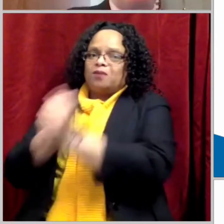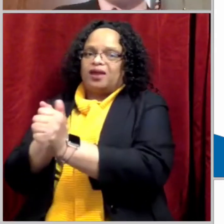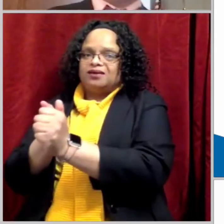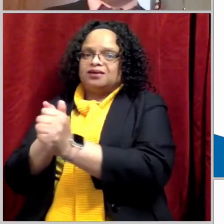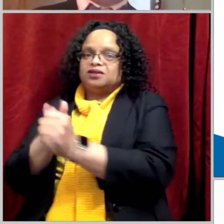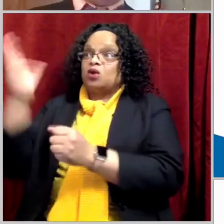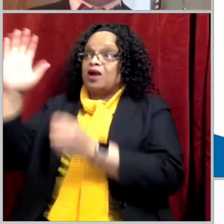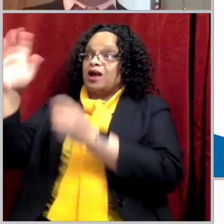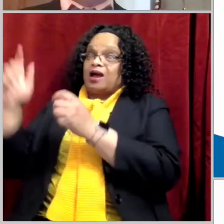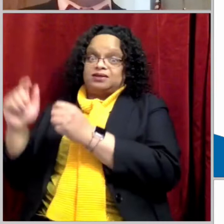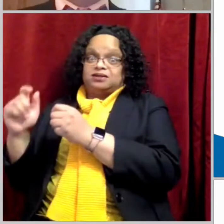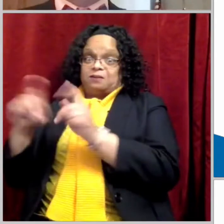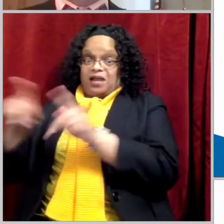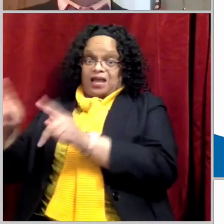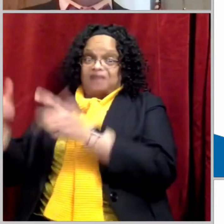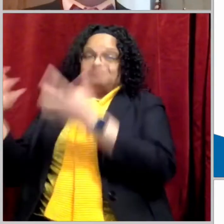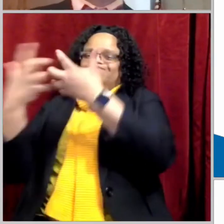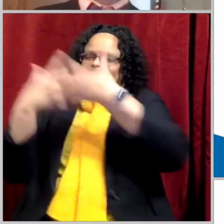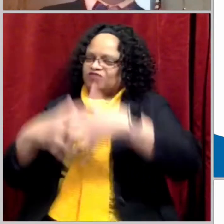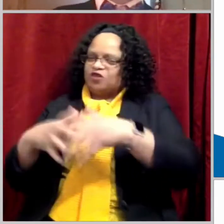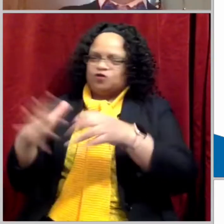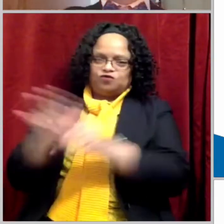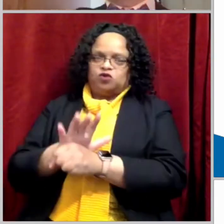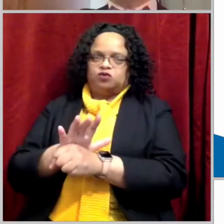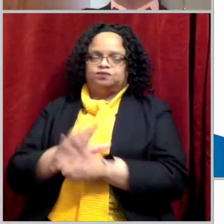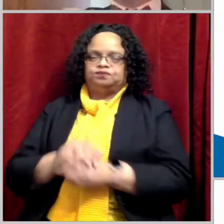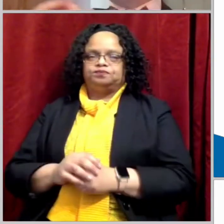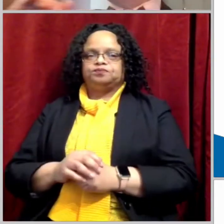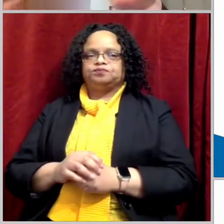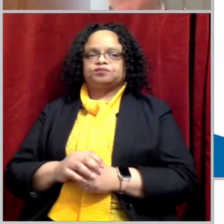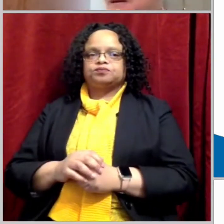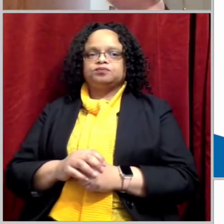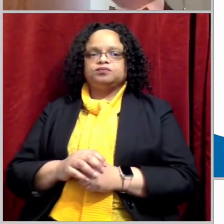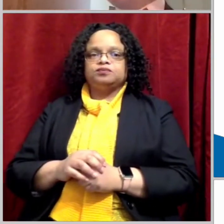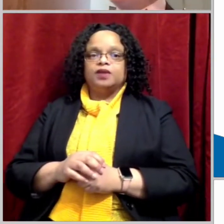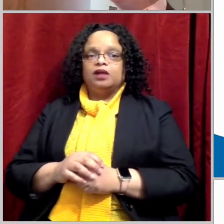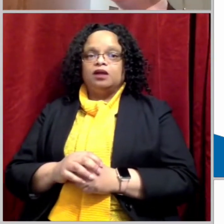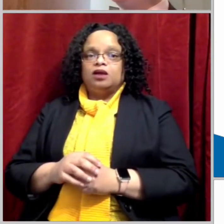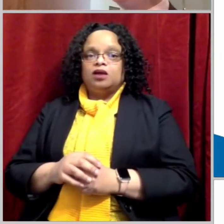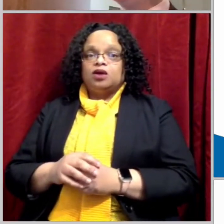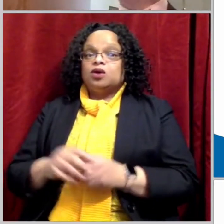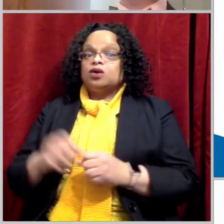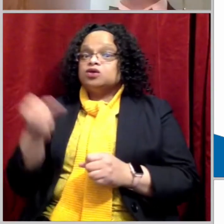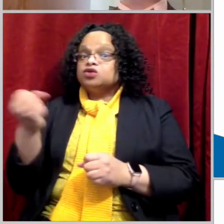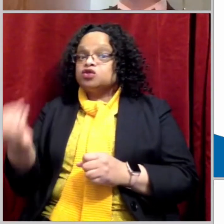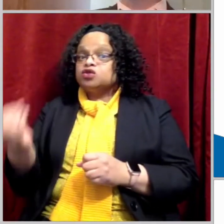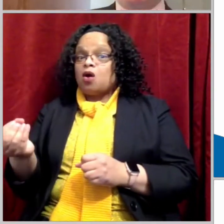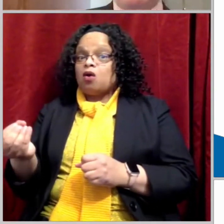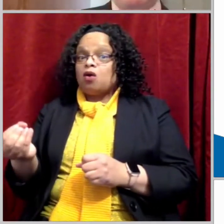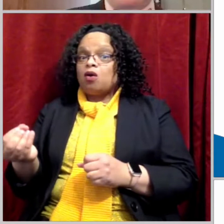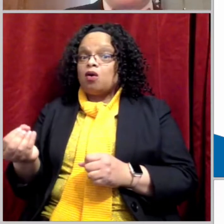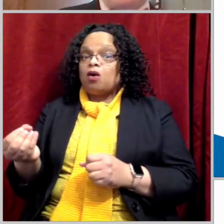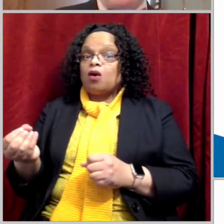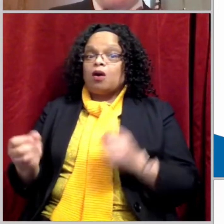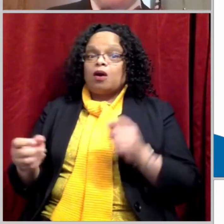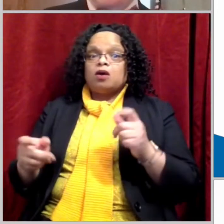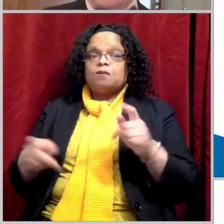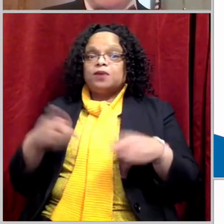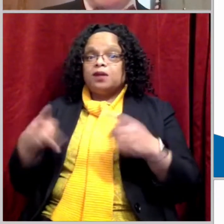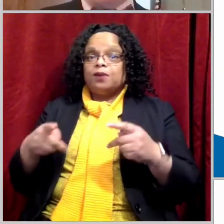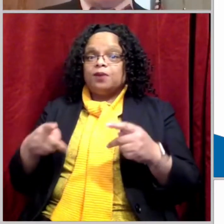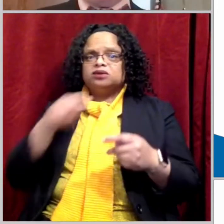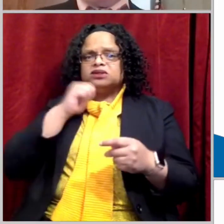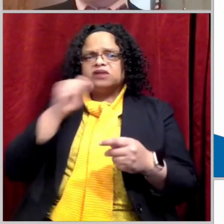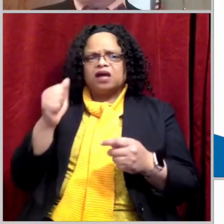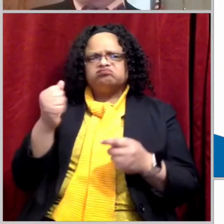be part of God's plan and not leave a doubt in anybody's mind that he was there to fulfill the